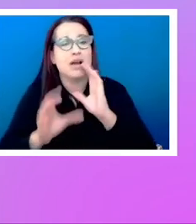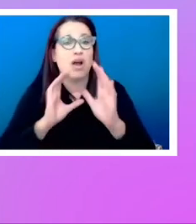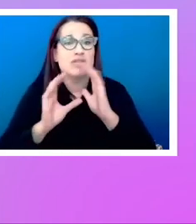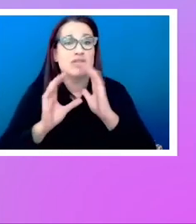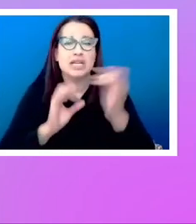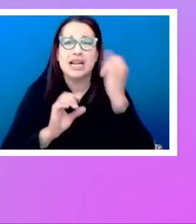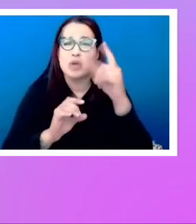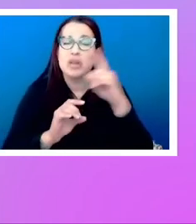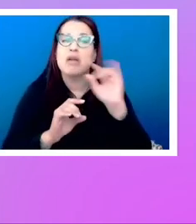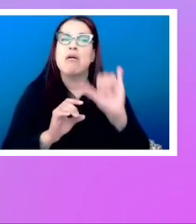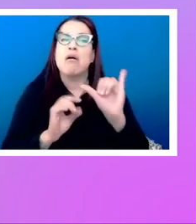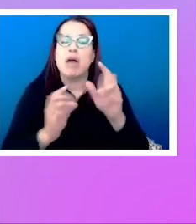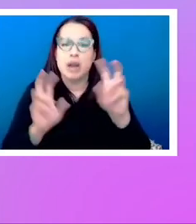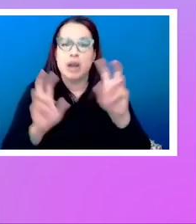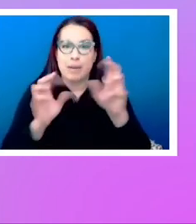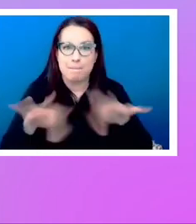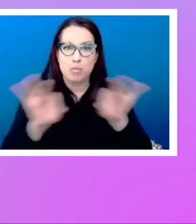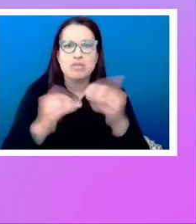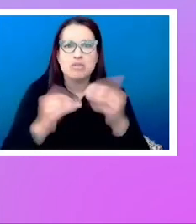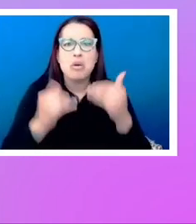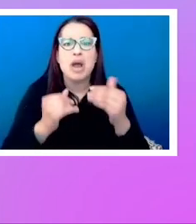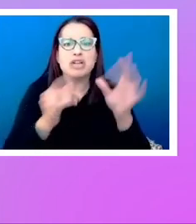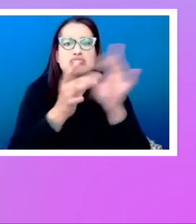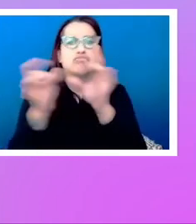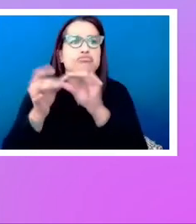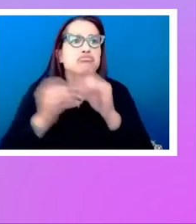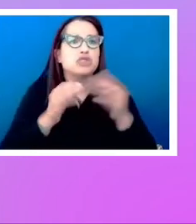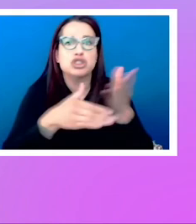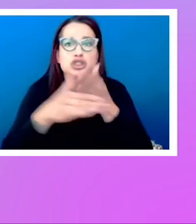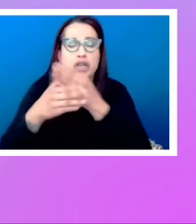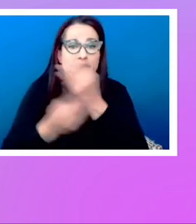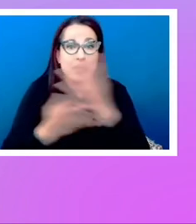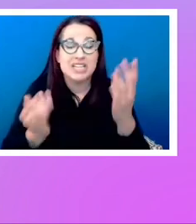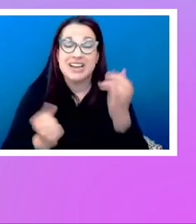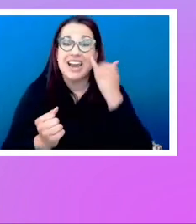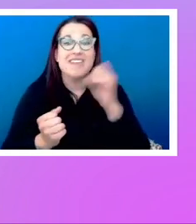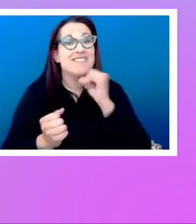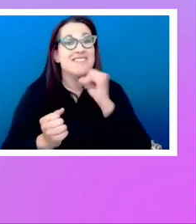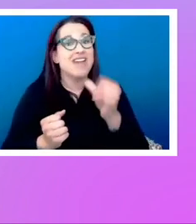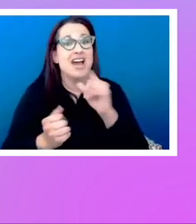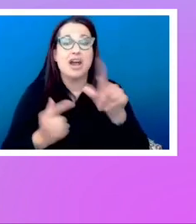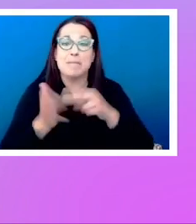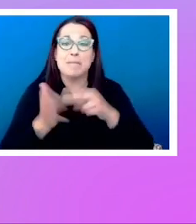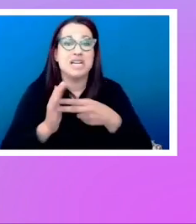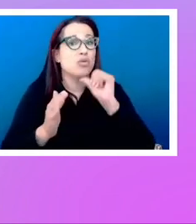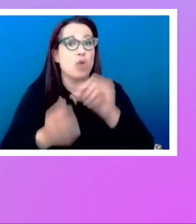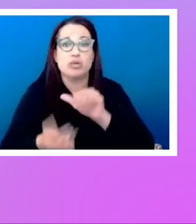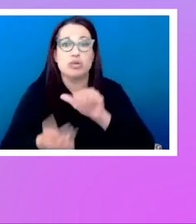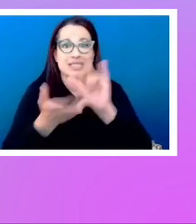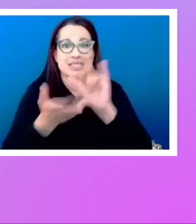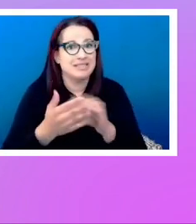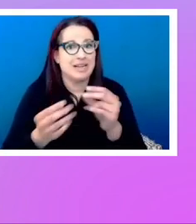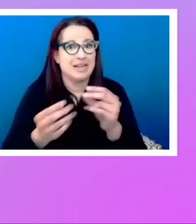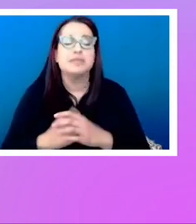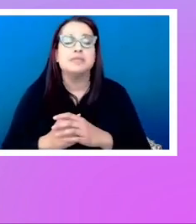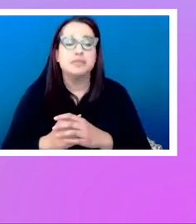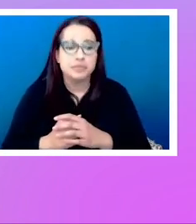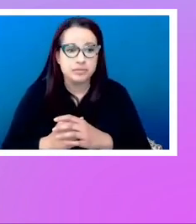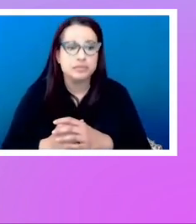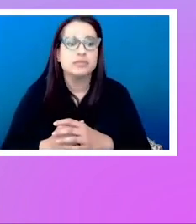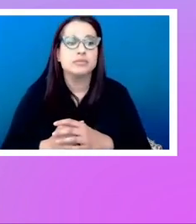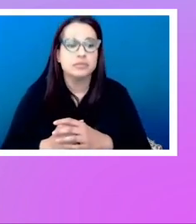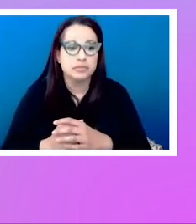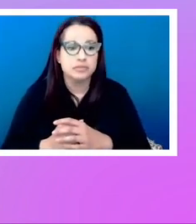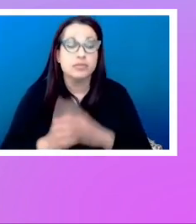you think this is important, make a bit of noise about it, because otherwise it will, you know, won't sort of get brought to the forefront. And all of